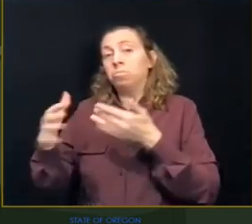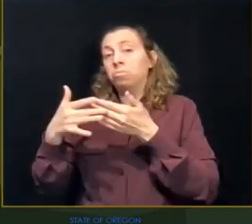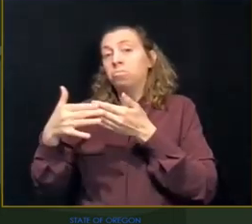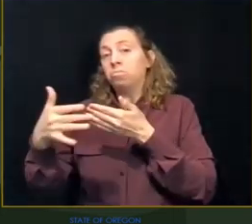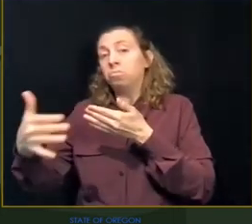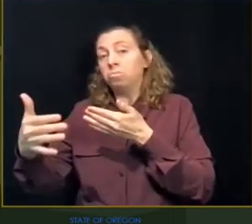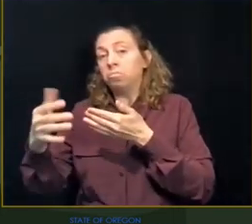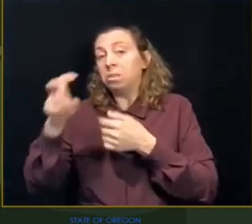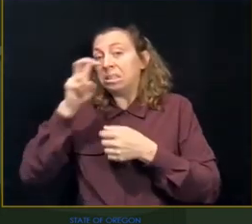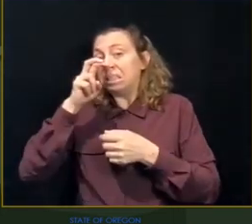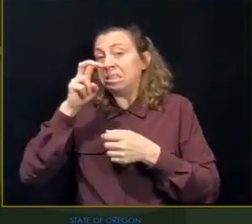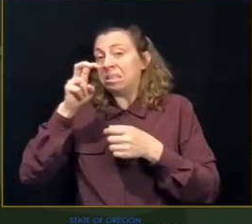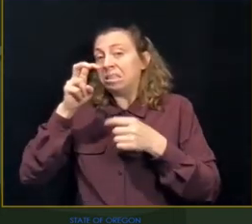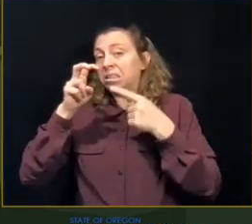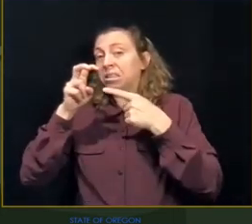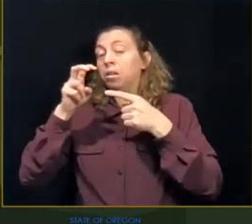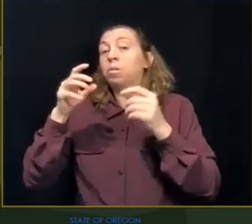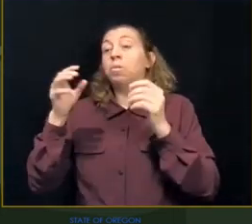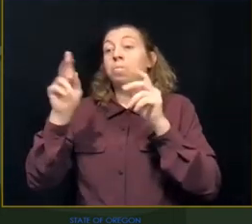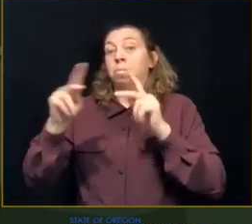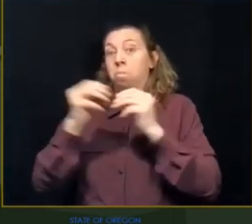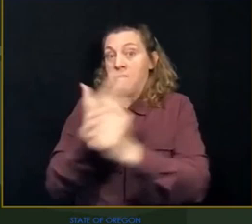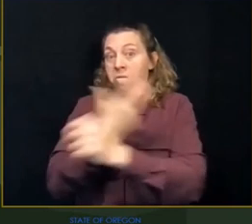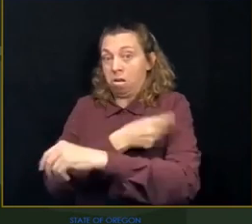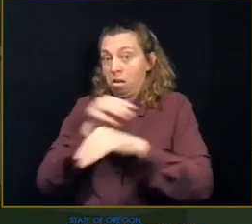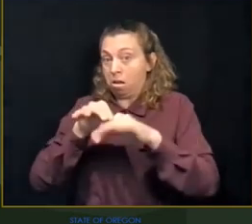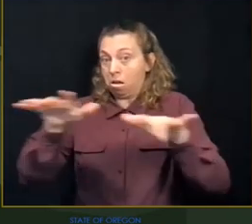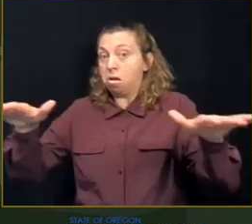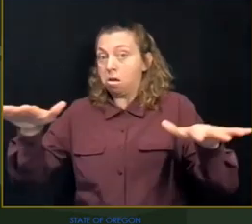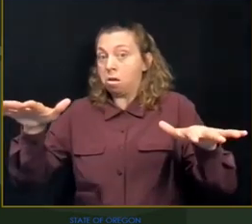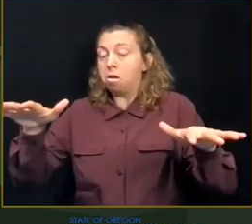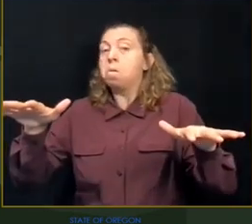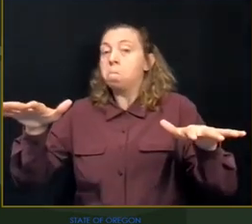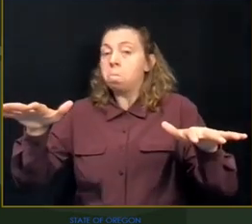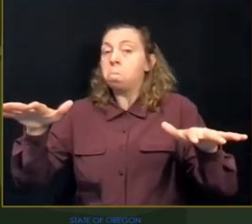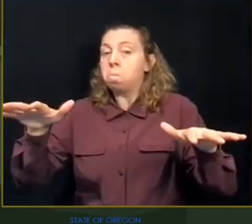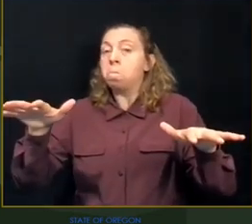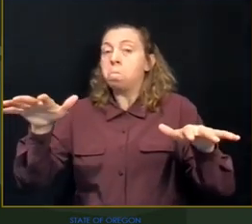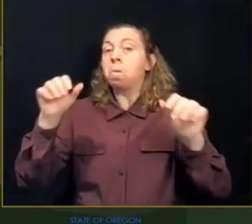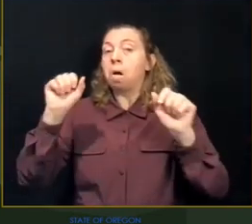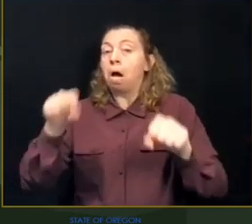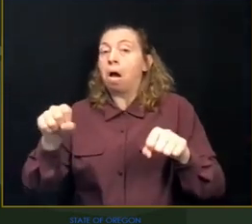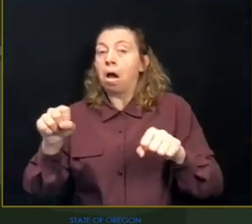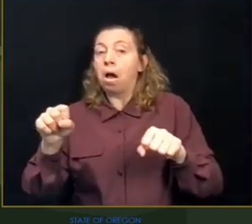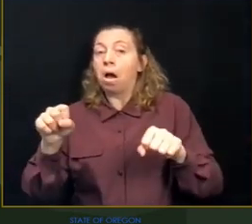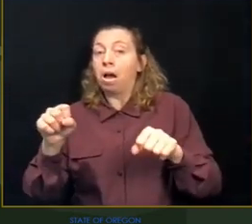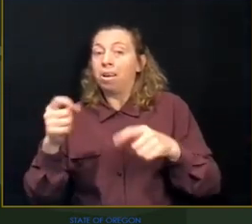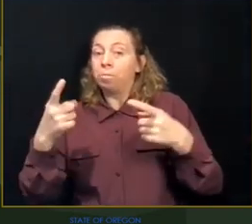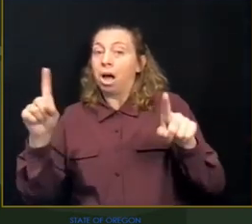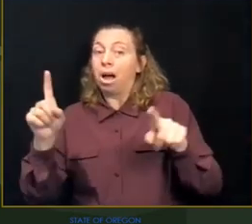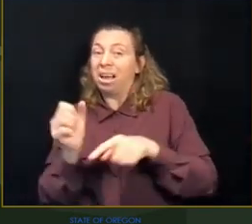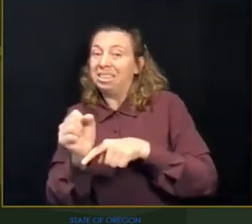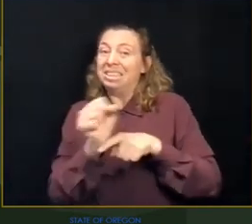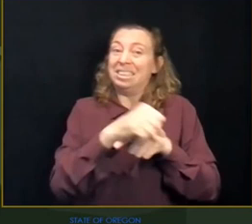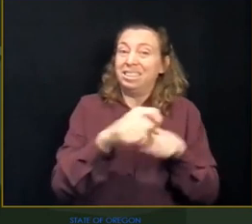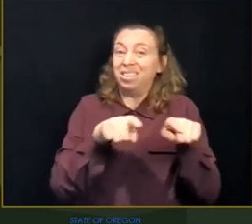vaccination rates, we can get ahead of these variants. Following that trajectory, we should be able